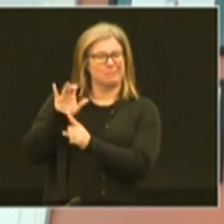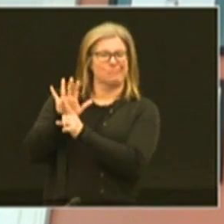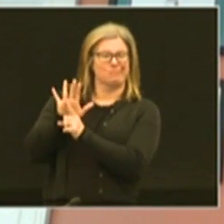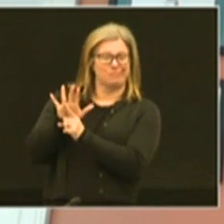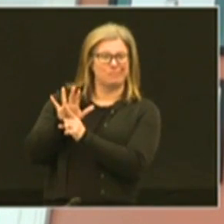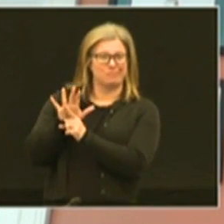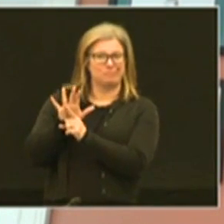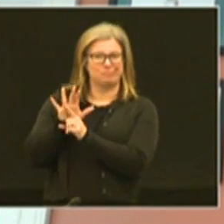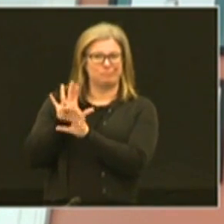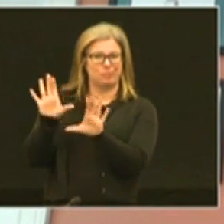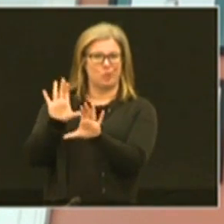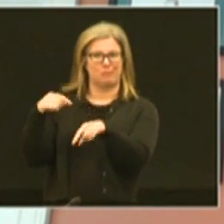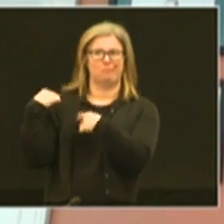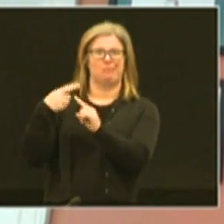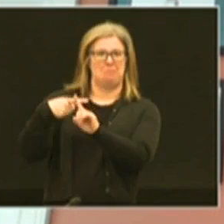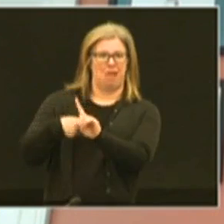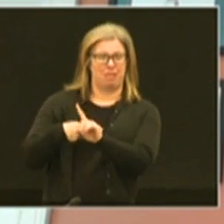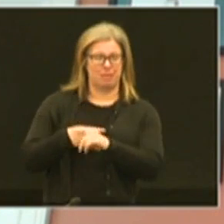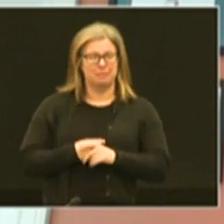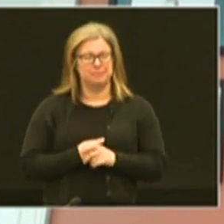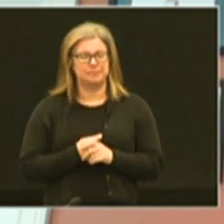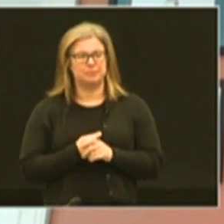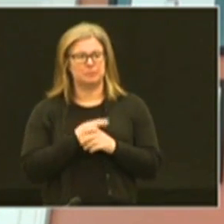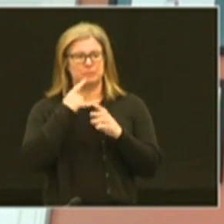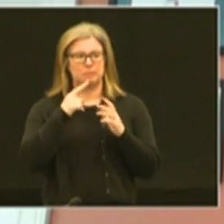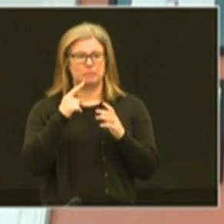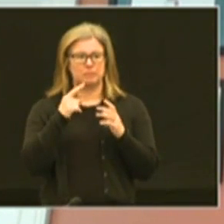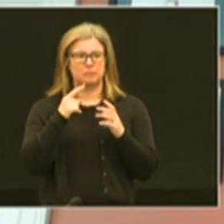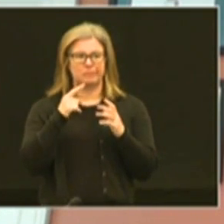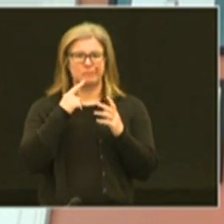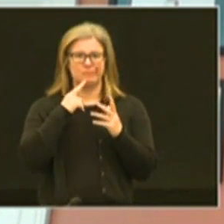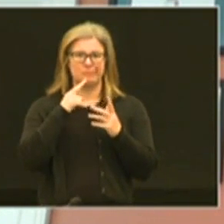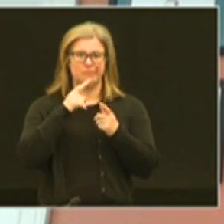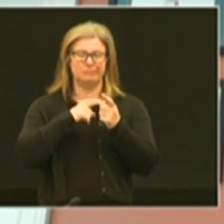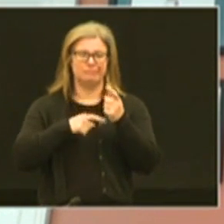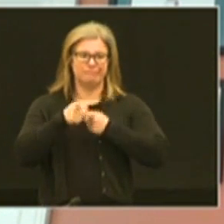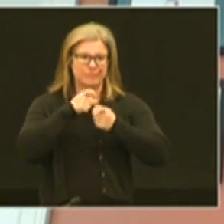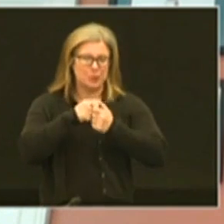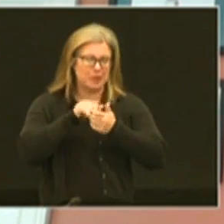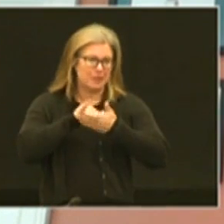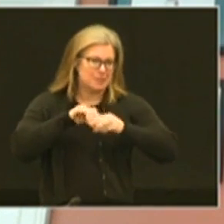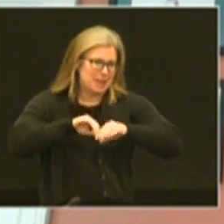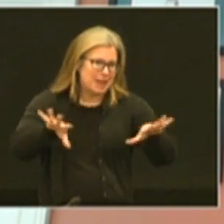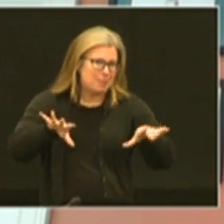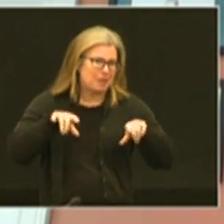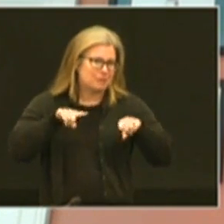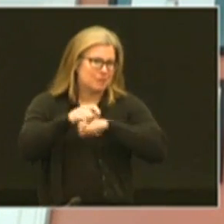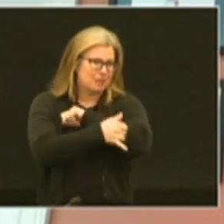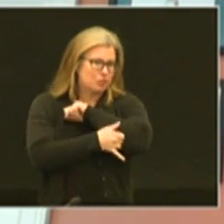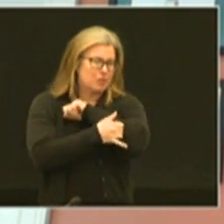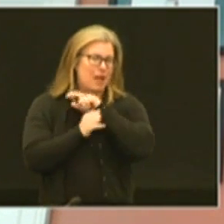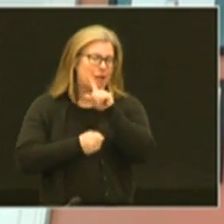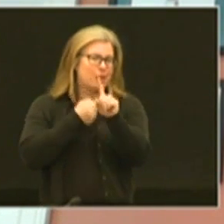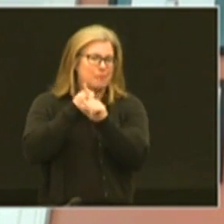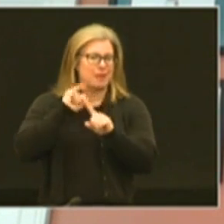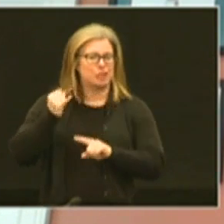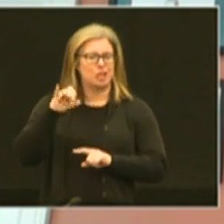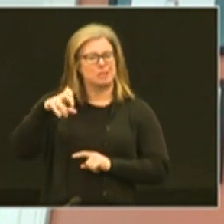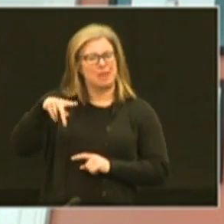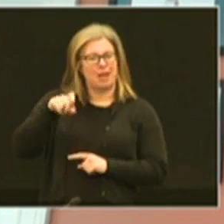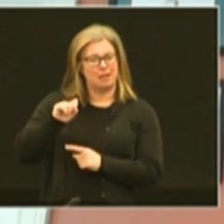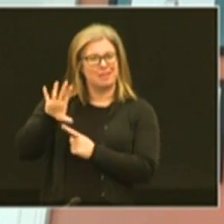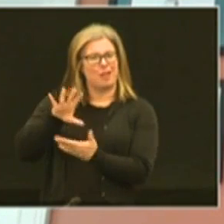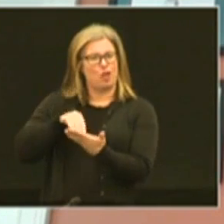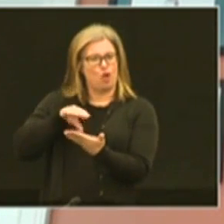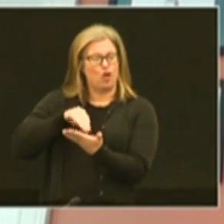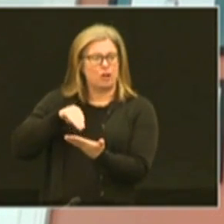had over this past month as we've entered this pandemic phase in our country and how that's impacted JCPS and